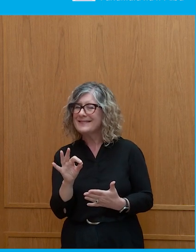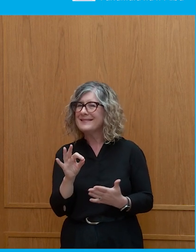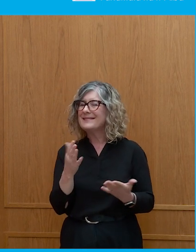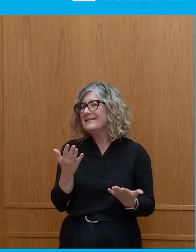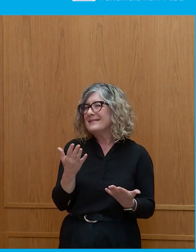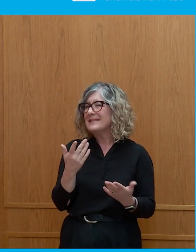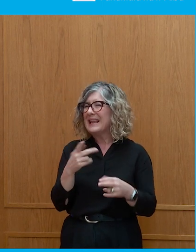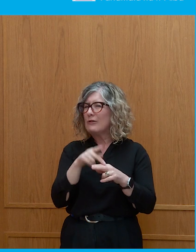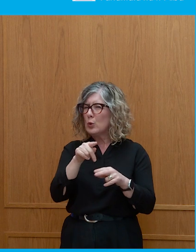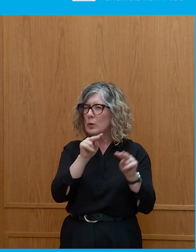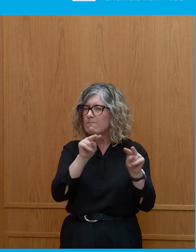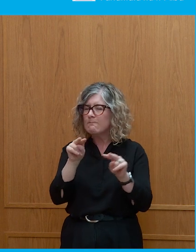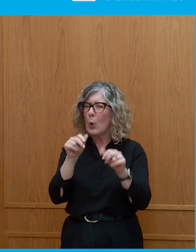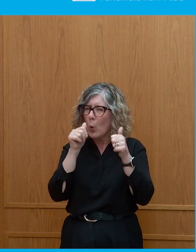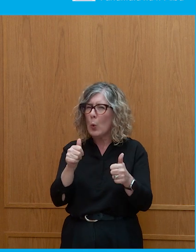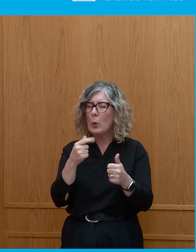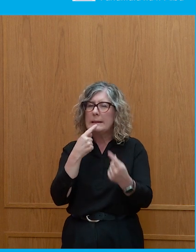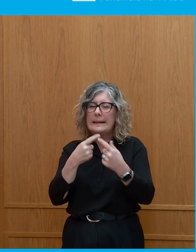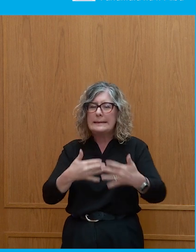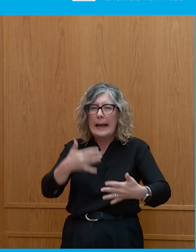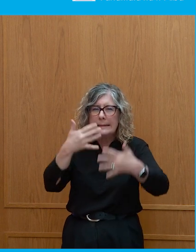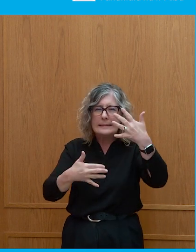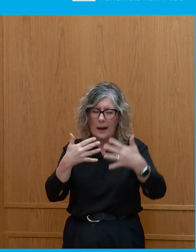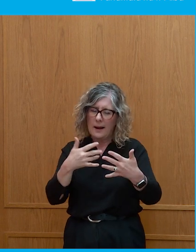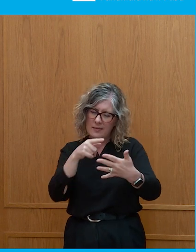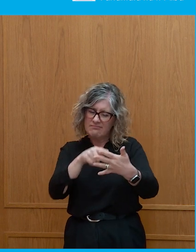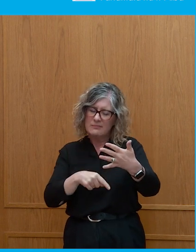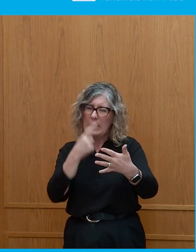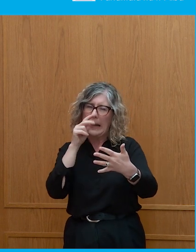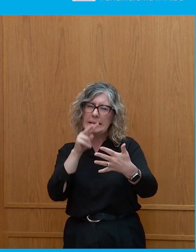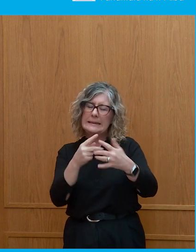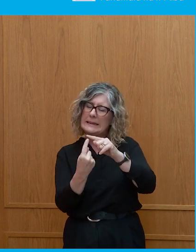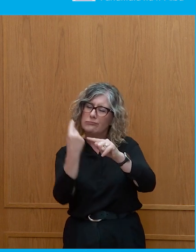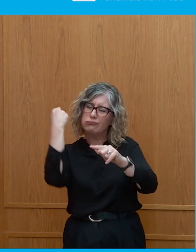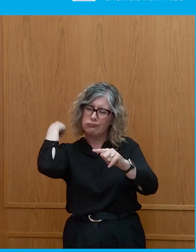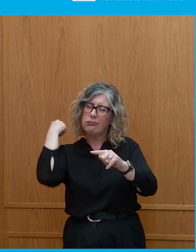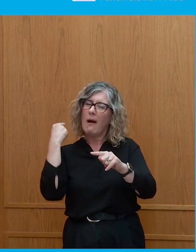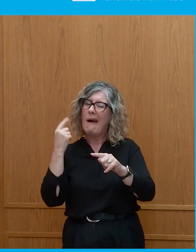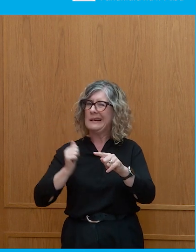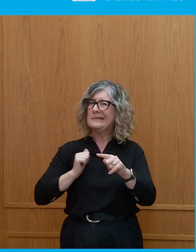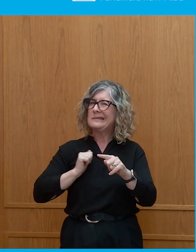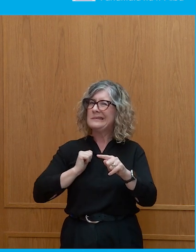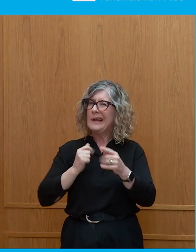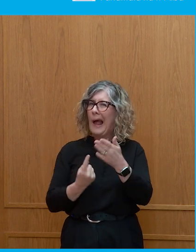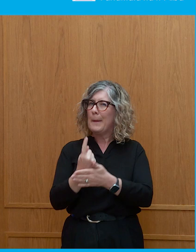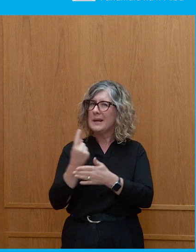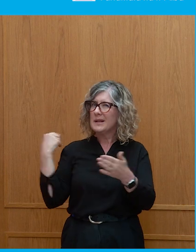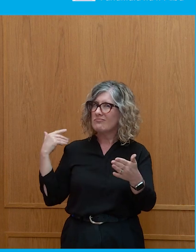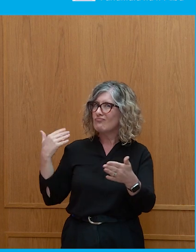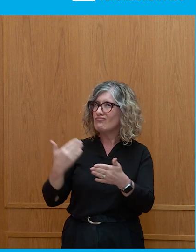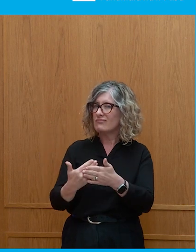you know, really good, high-quality data, this has been coming down the track for quite some time. And, of course, they're not helped by